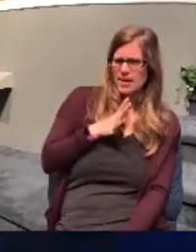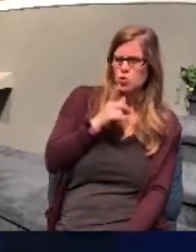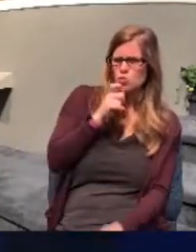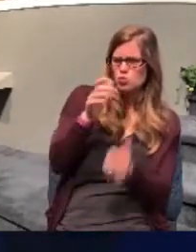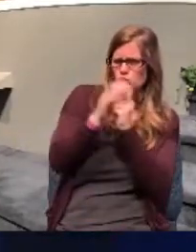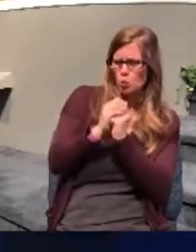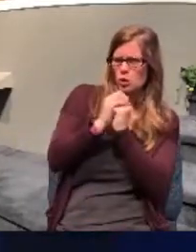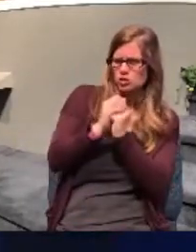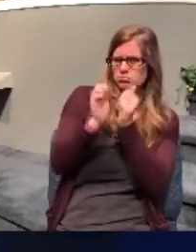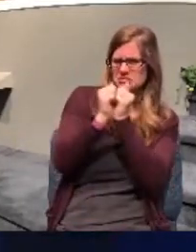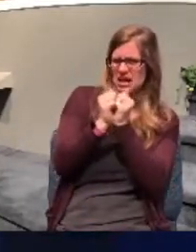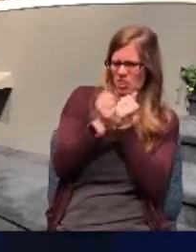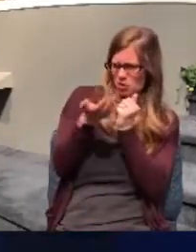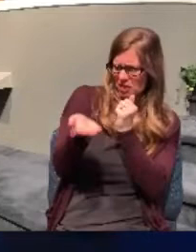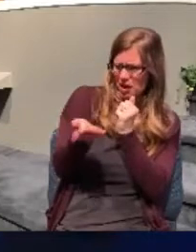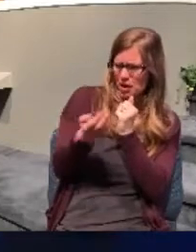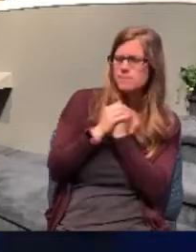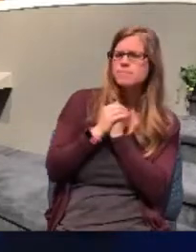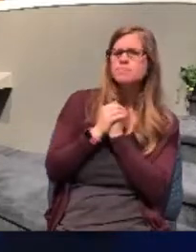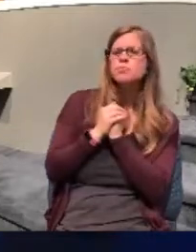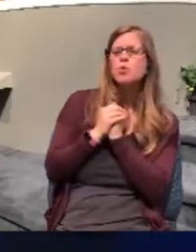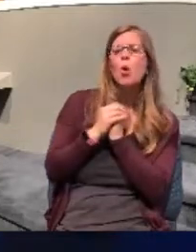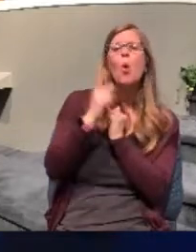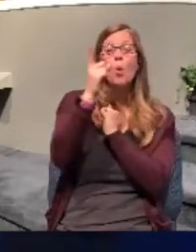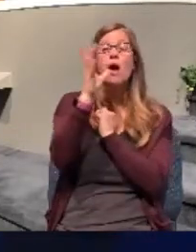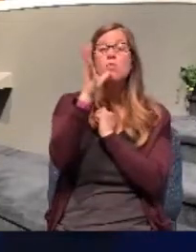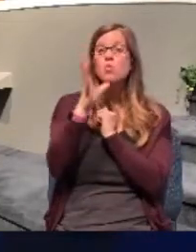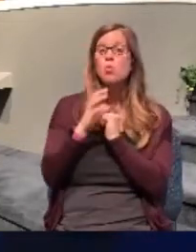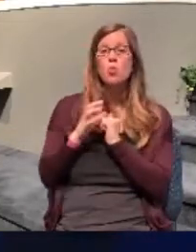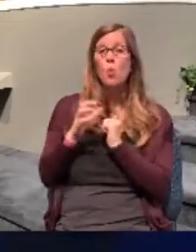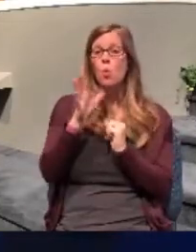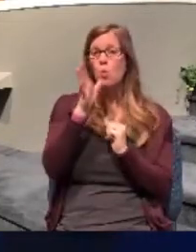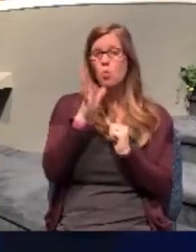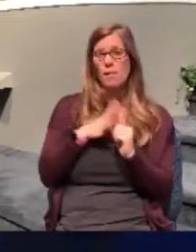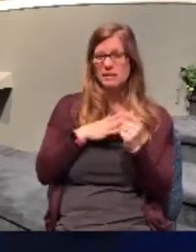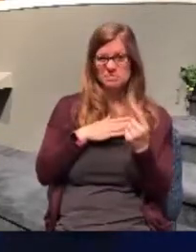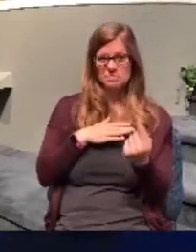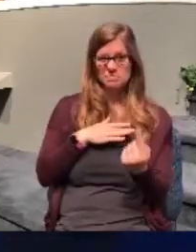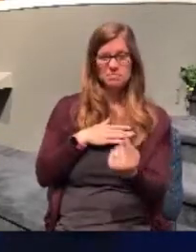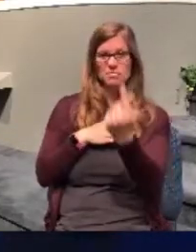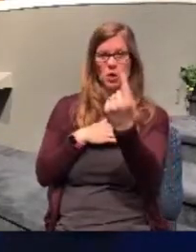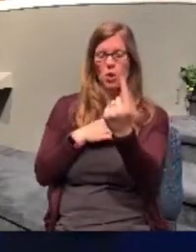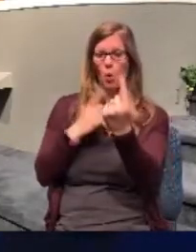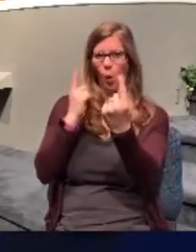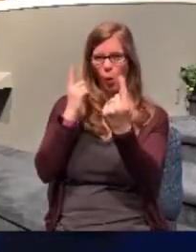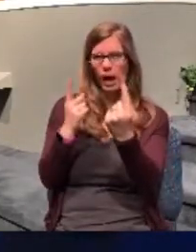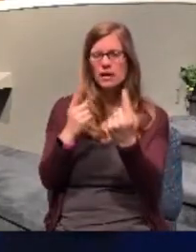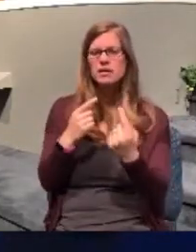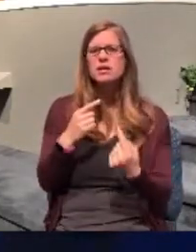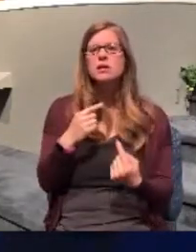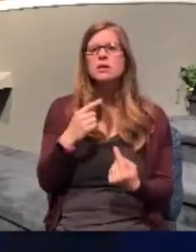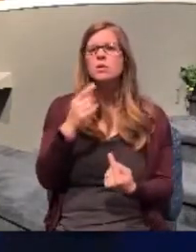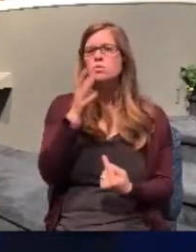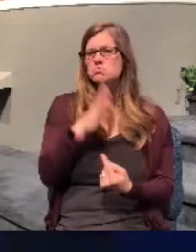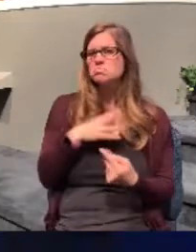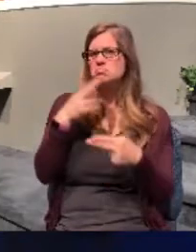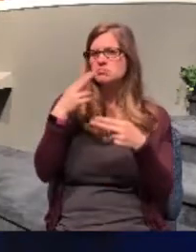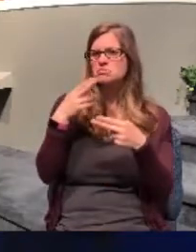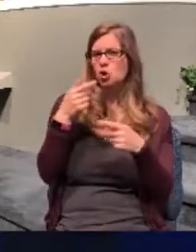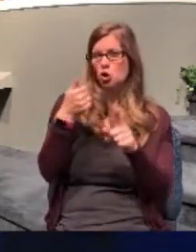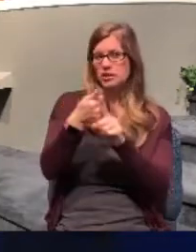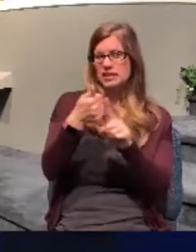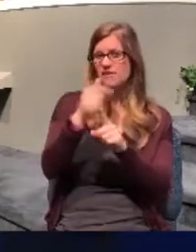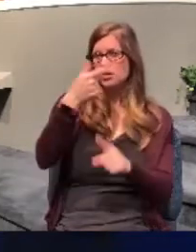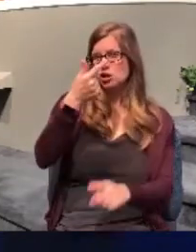worshiping there. There was one woman though that stood out among all the other women and that was a Gentile woman